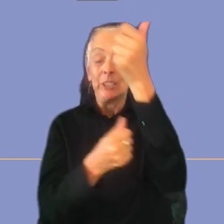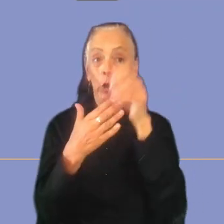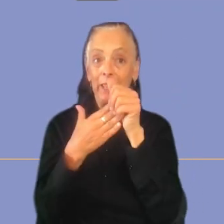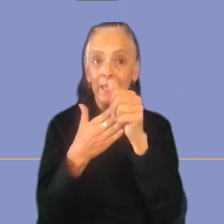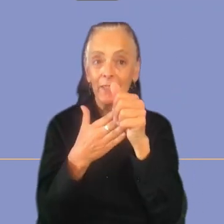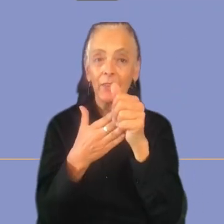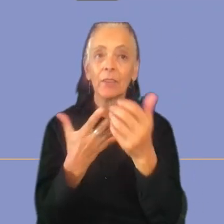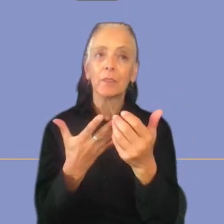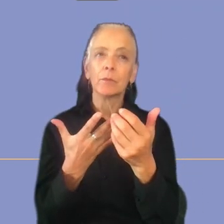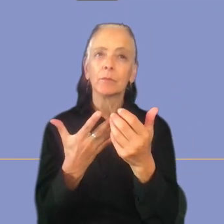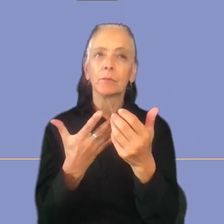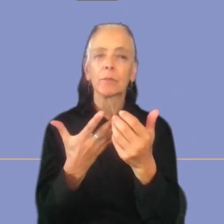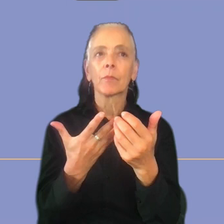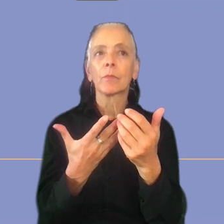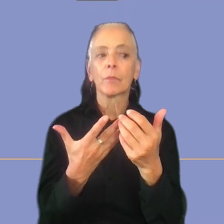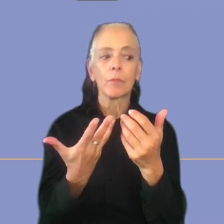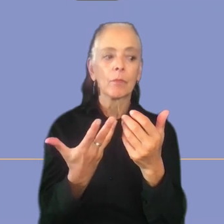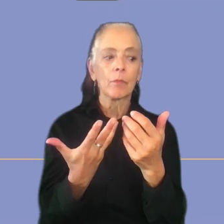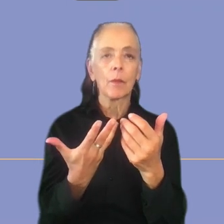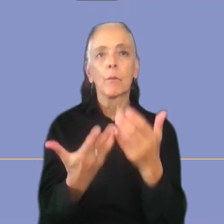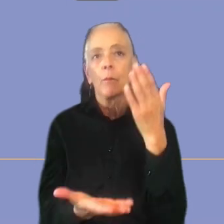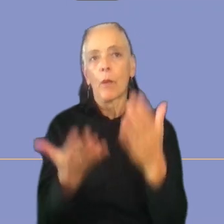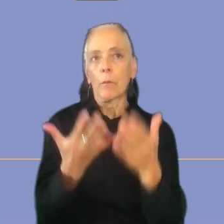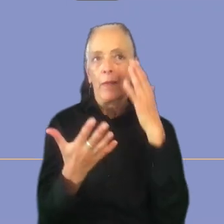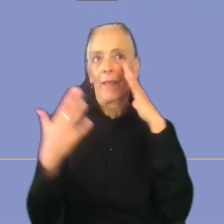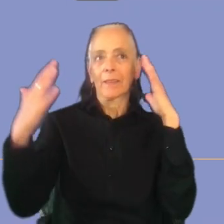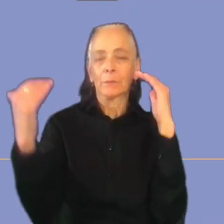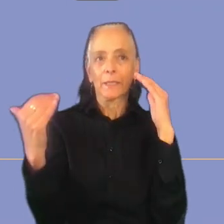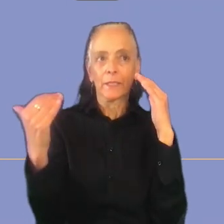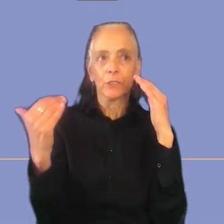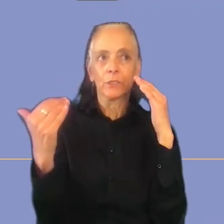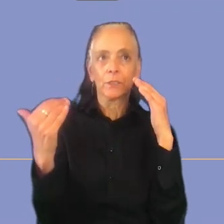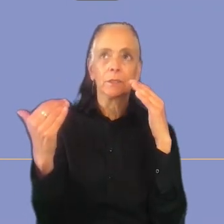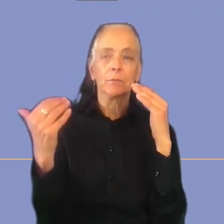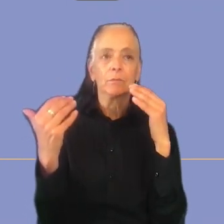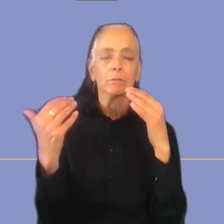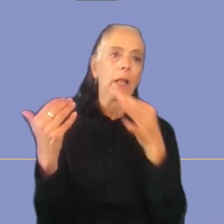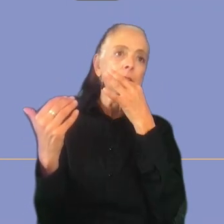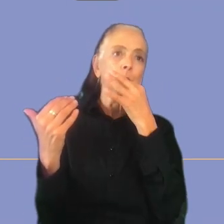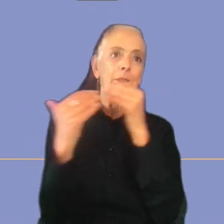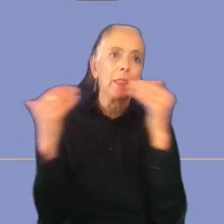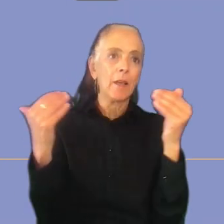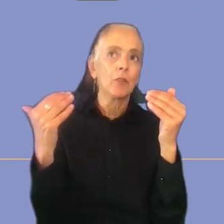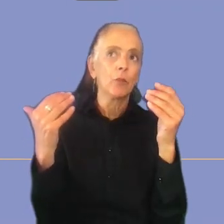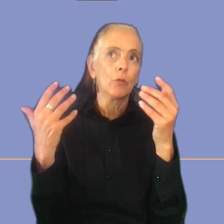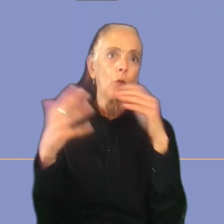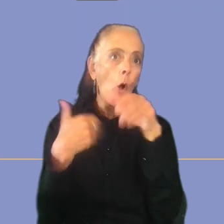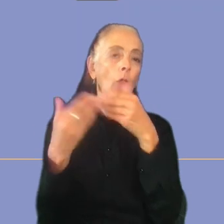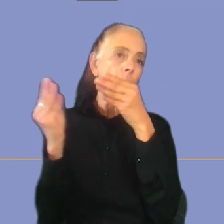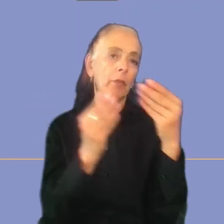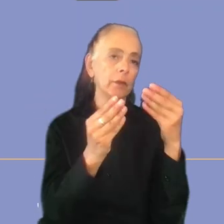is most likely due to the fact that they expect you to have a certain level of expertise in all these methods already.